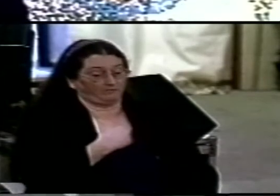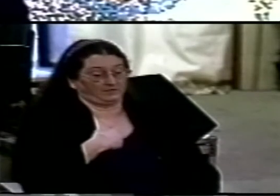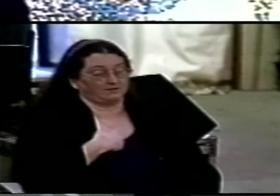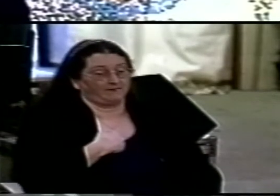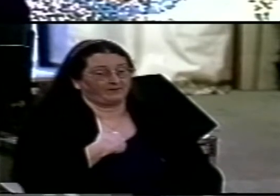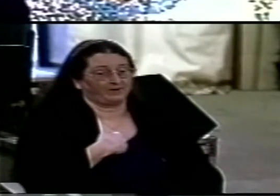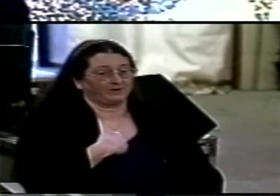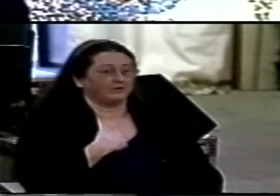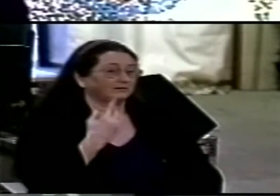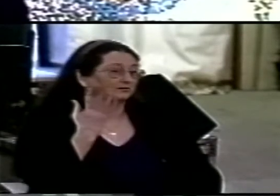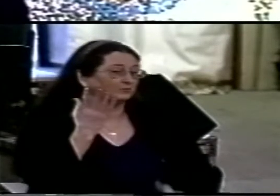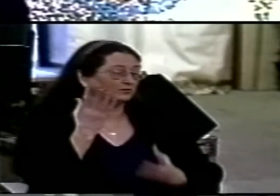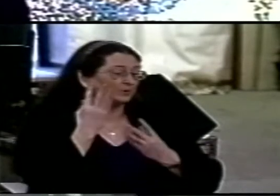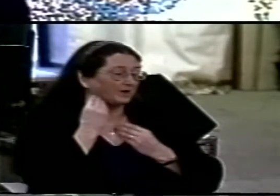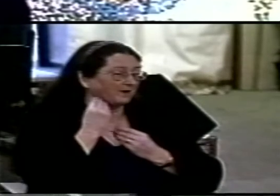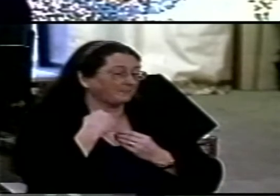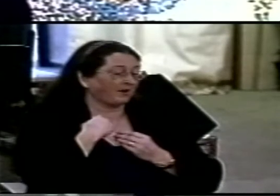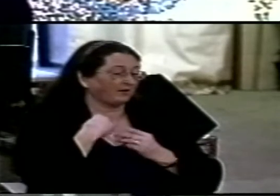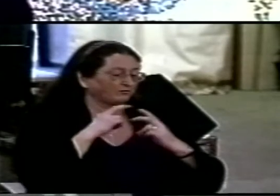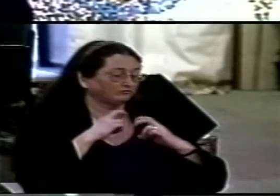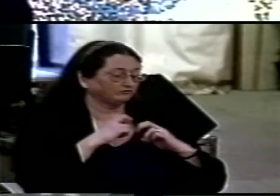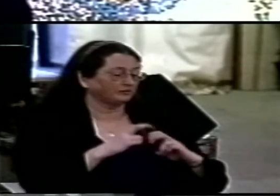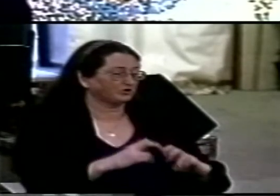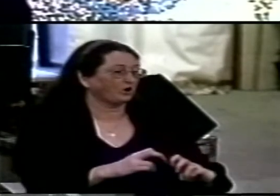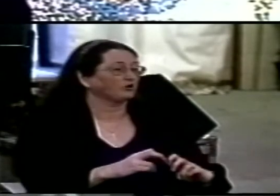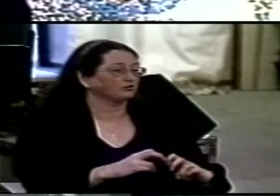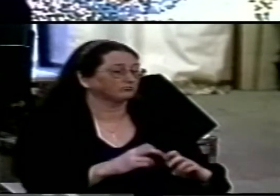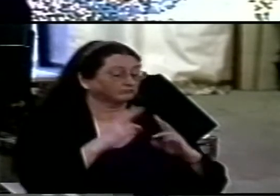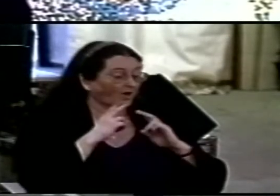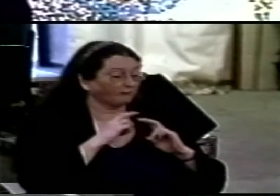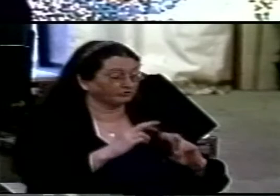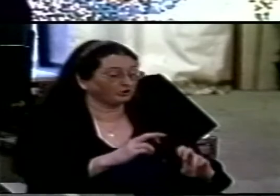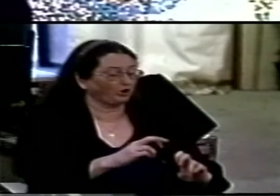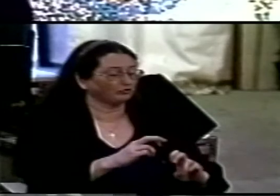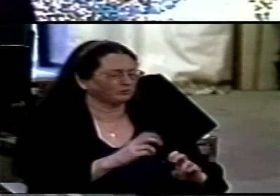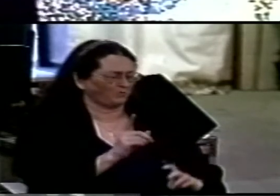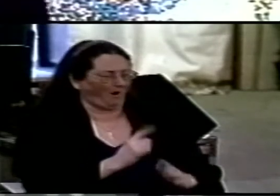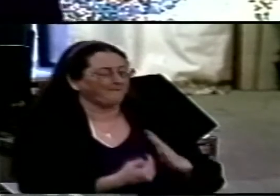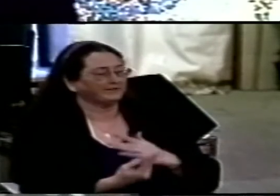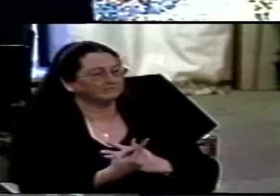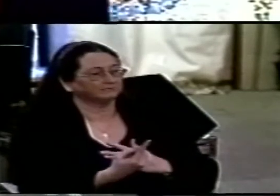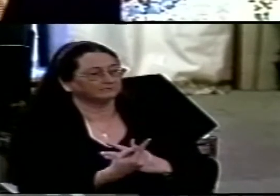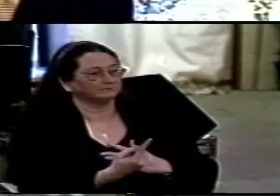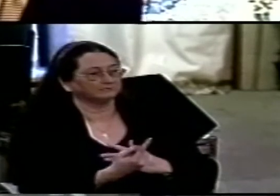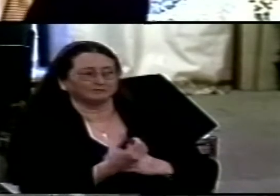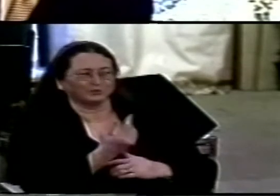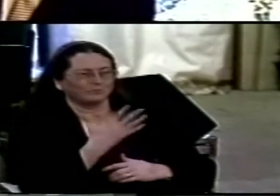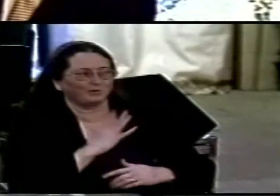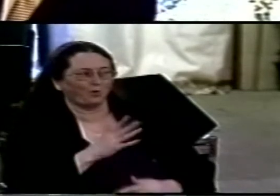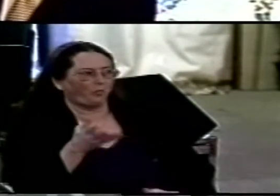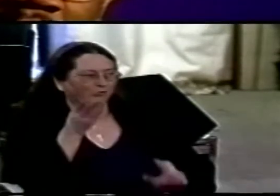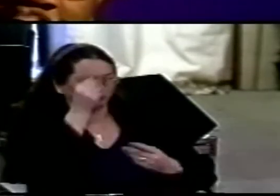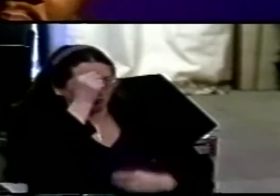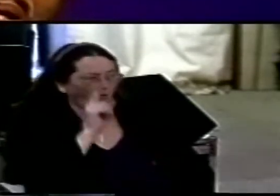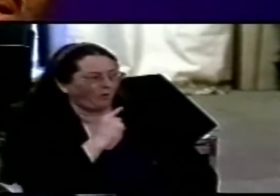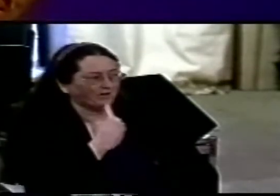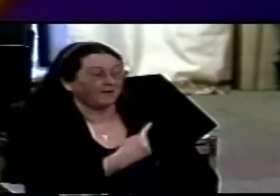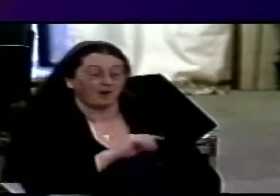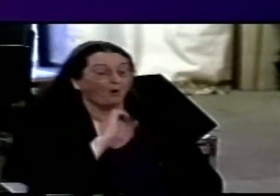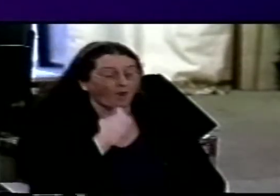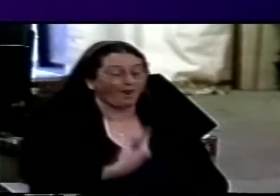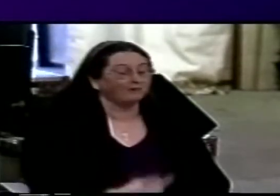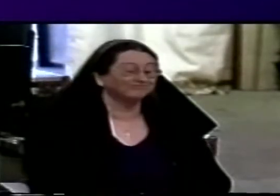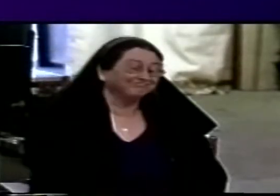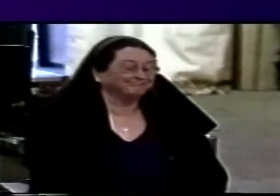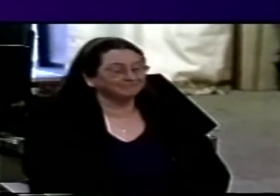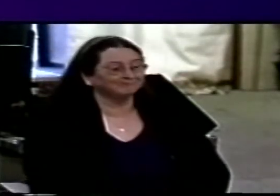did you ever hear about my research in the Toronto phenomena you probably don't want hear it anyway okay I'll tell you